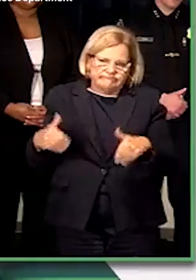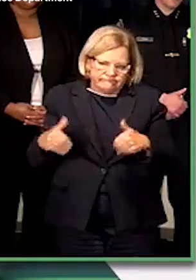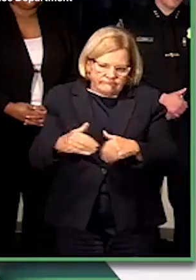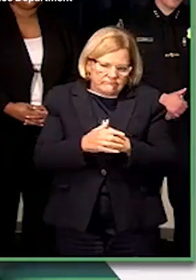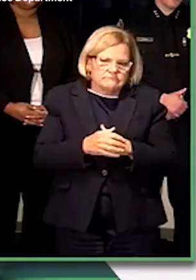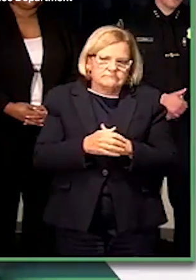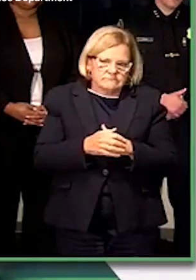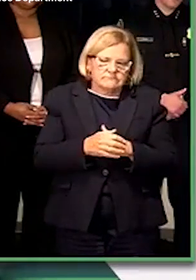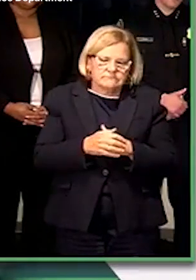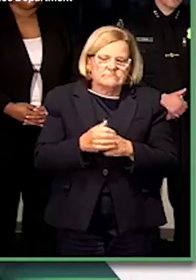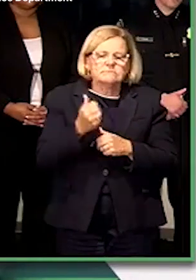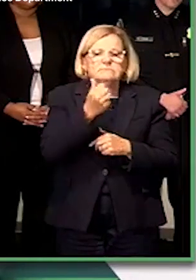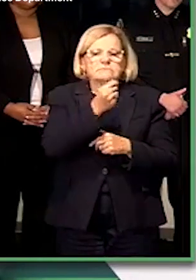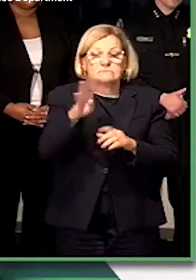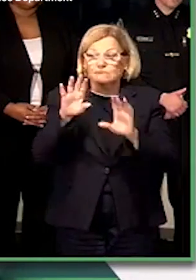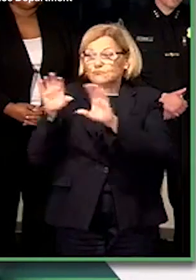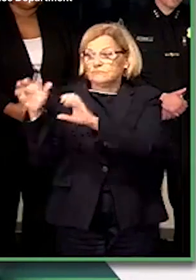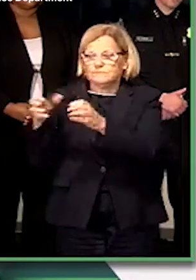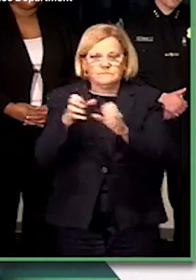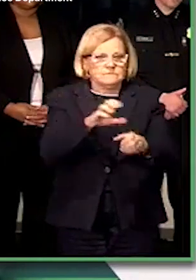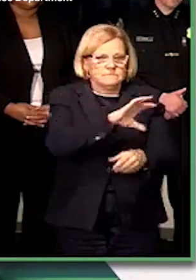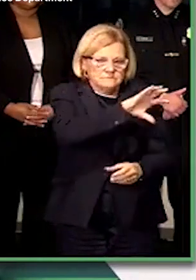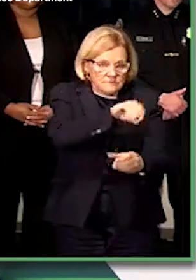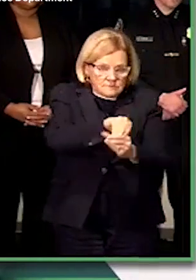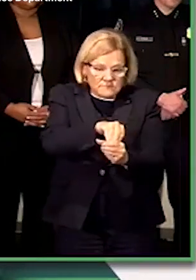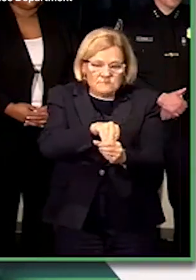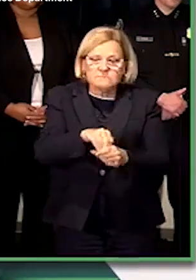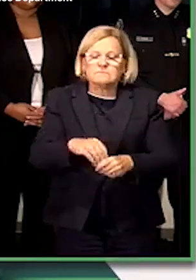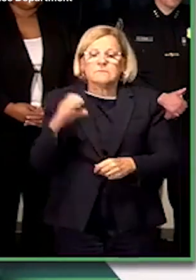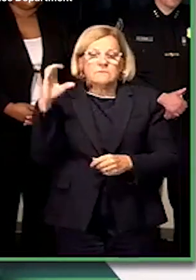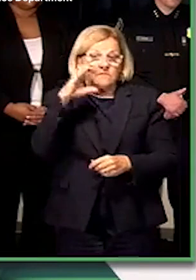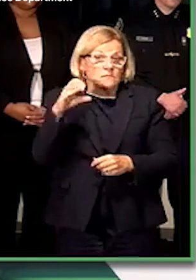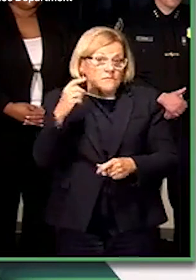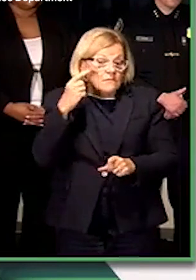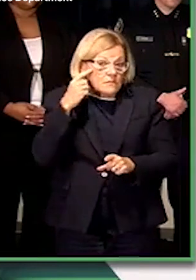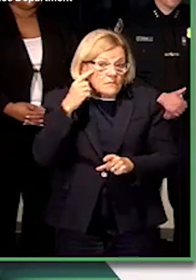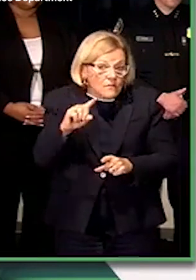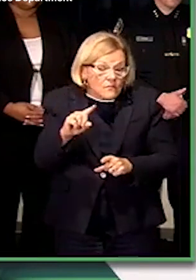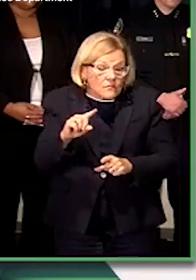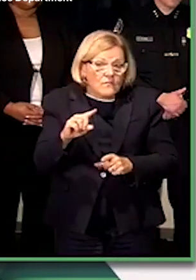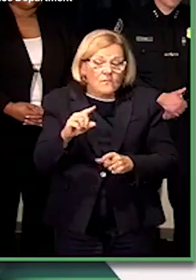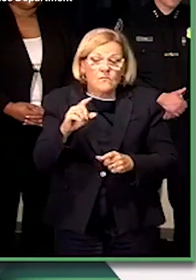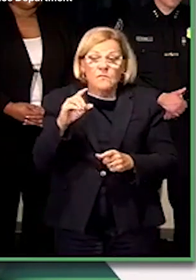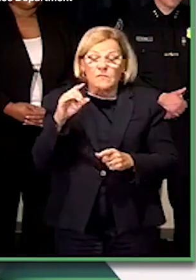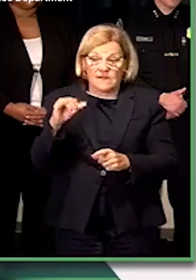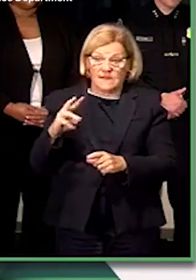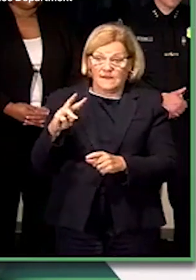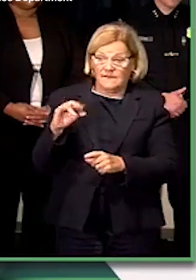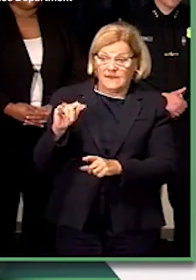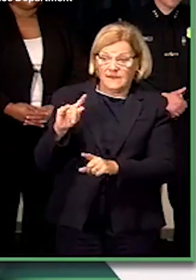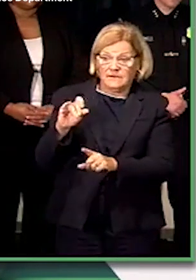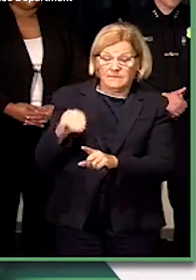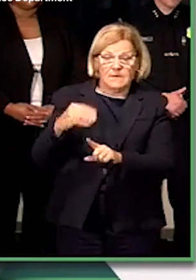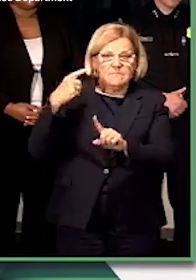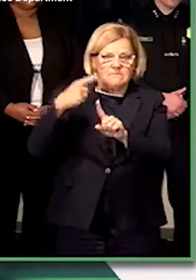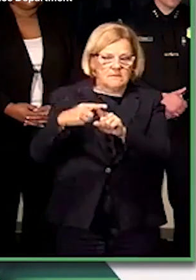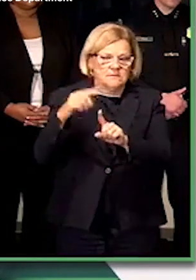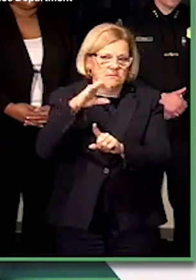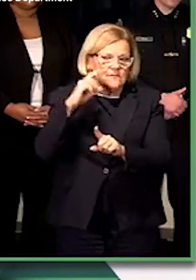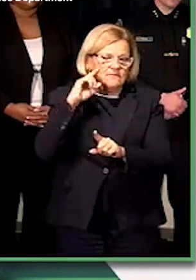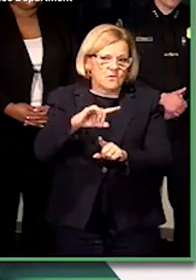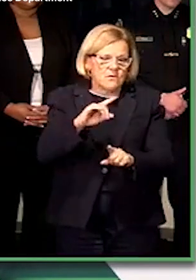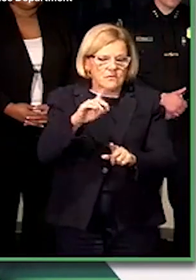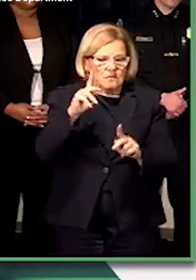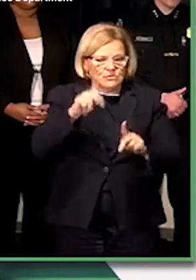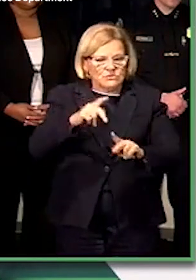A number of units participated in looking for our victim as well as looking for our